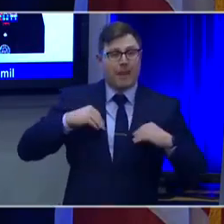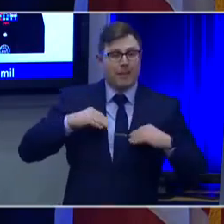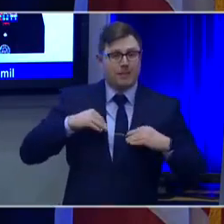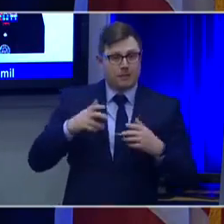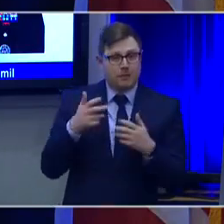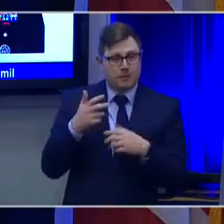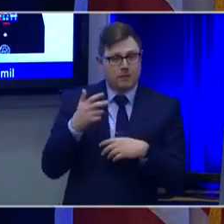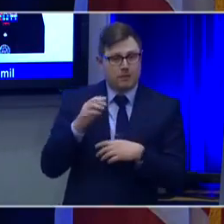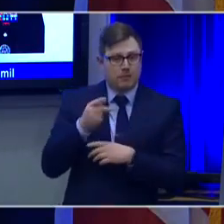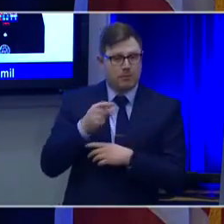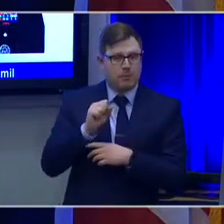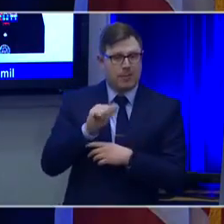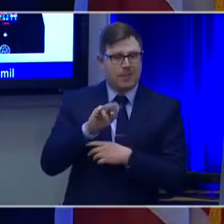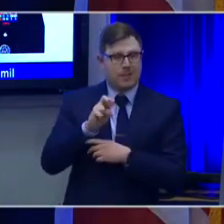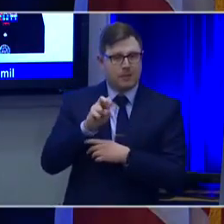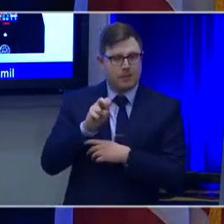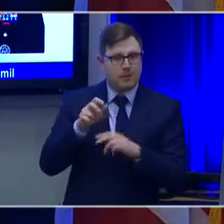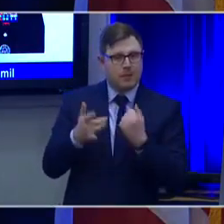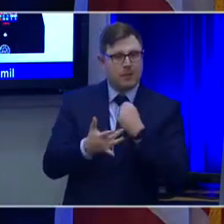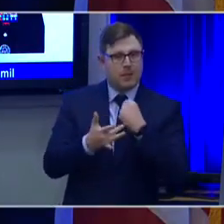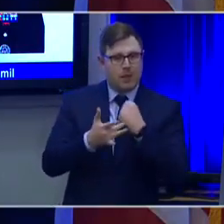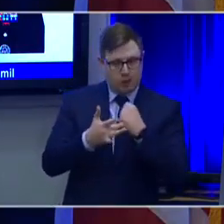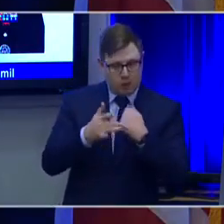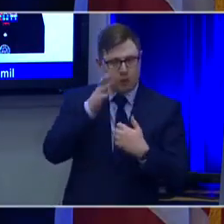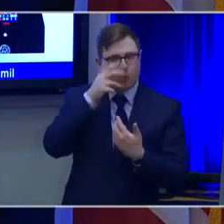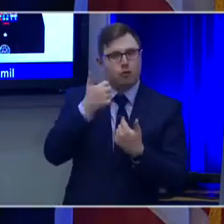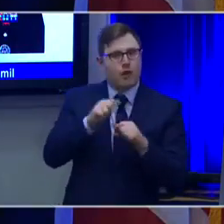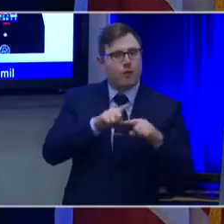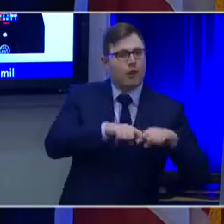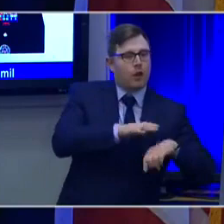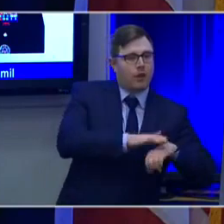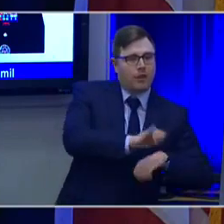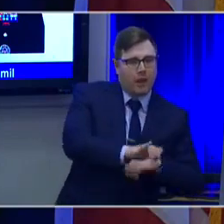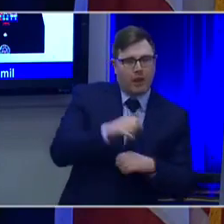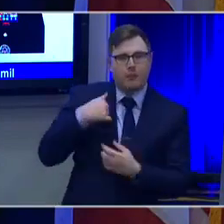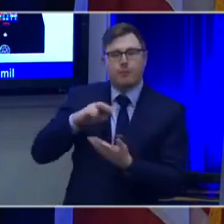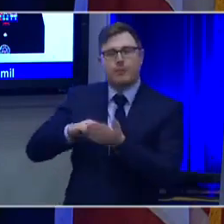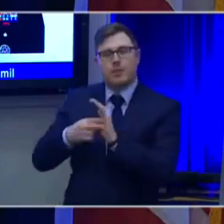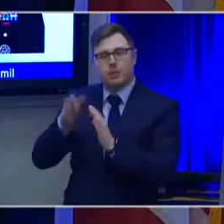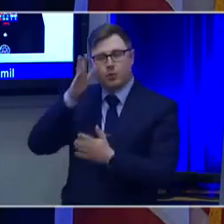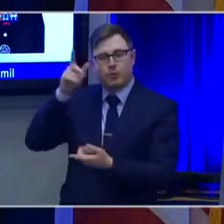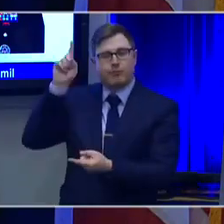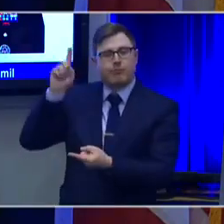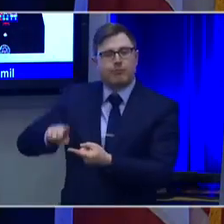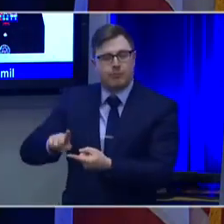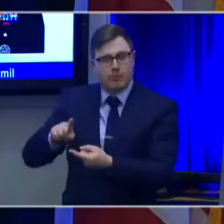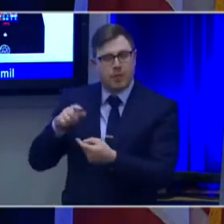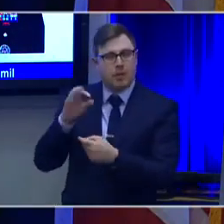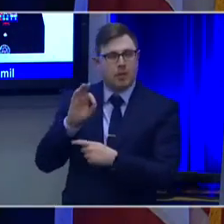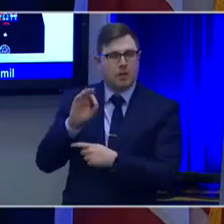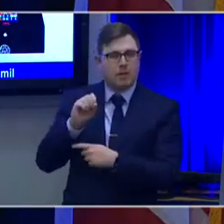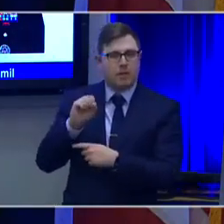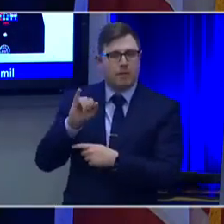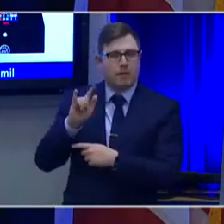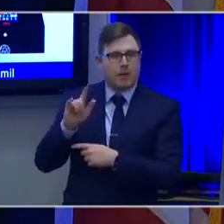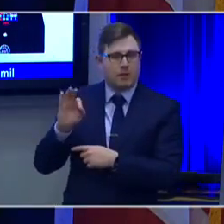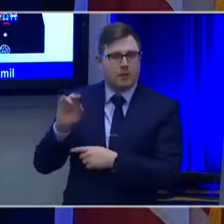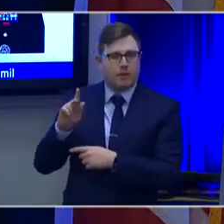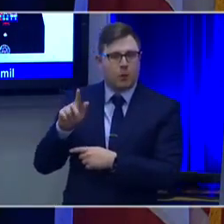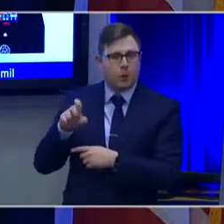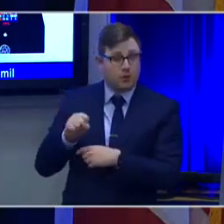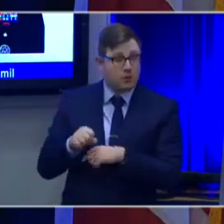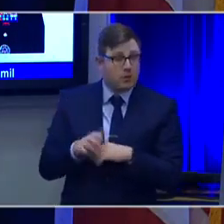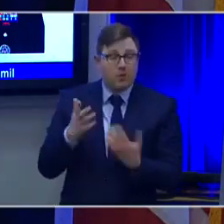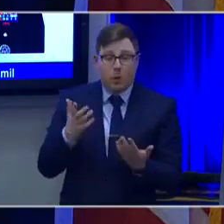all of our new construction, to try and reduce the amount of fossil fuels that are consumed in those facilities. So much like Paul was describing, a few